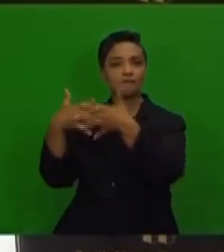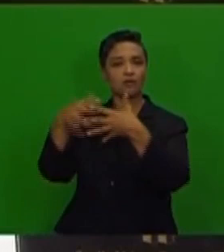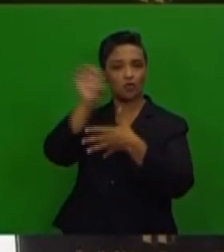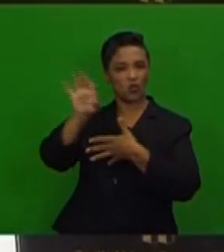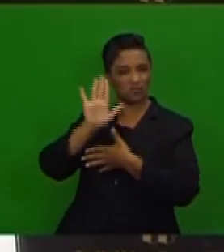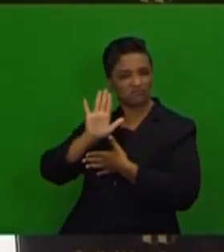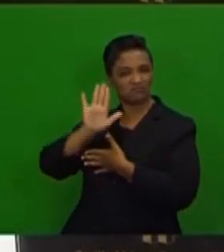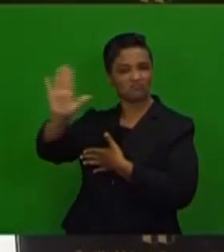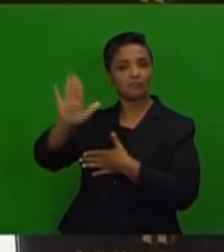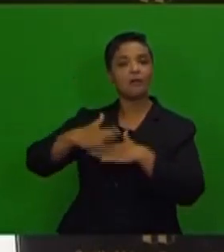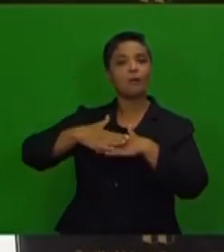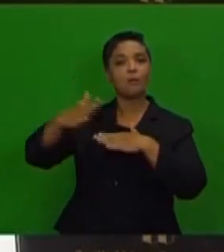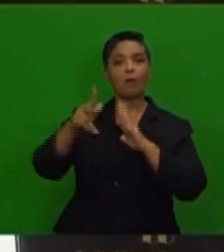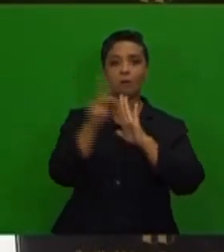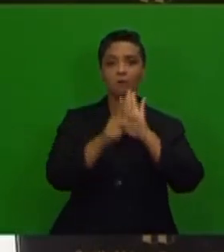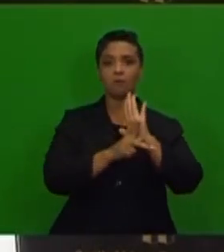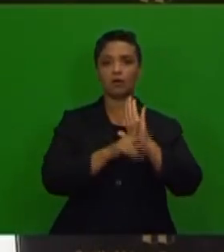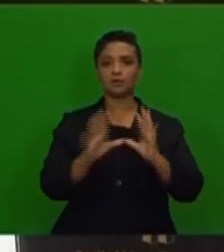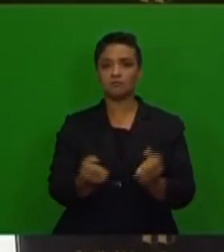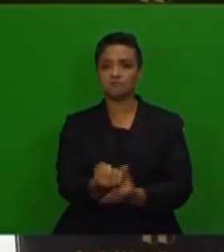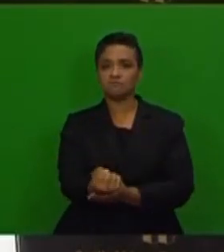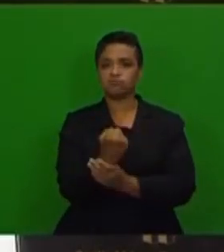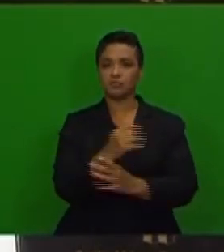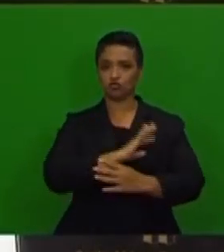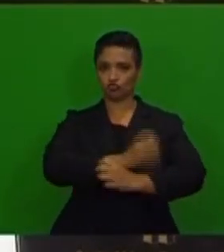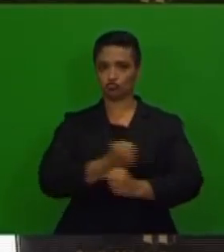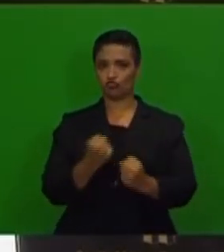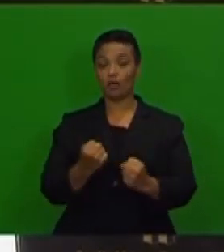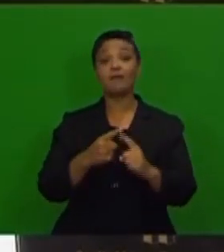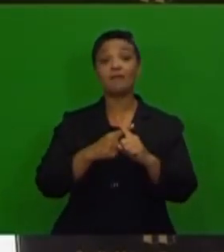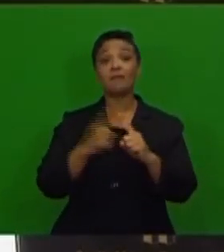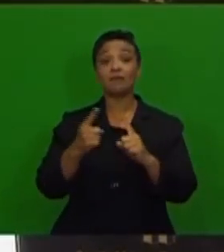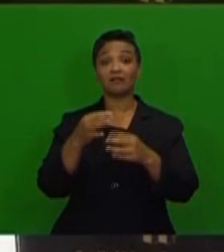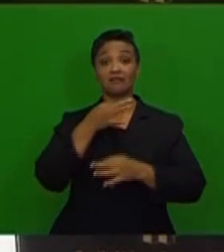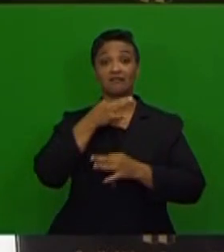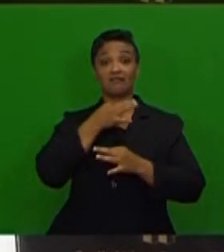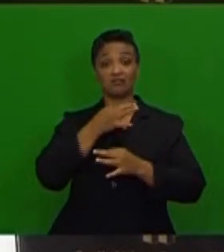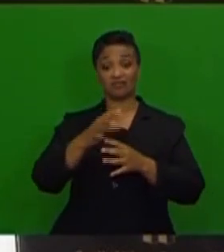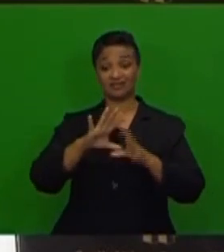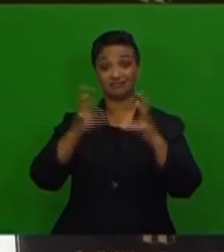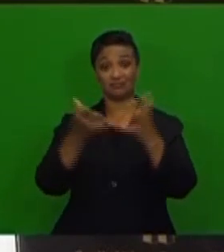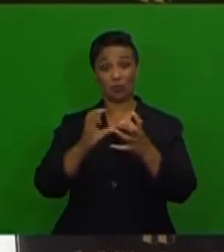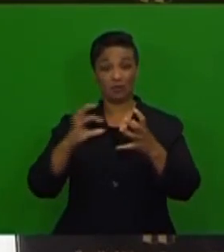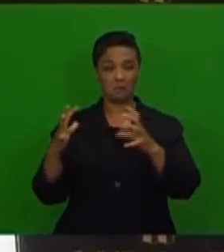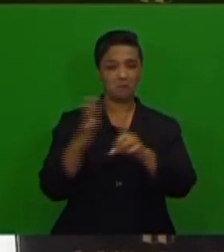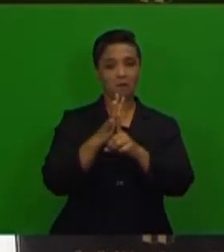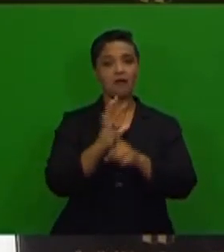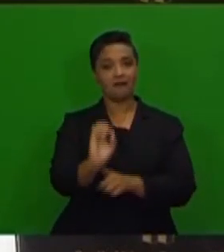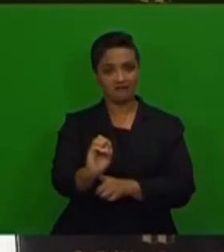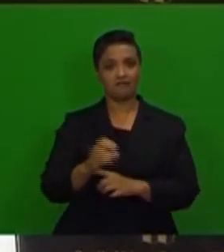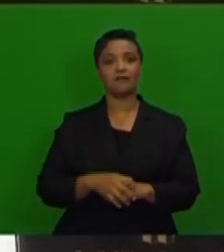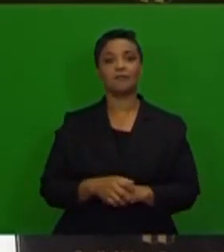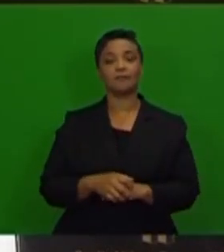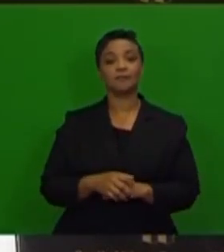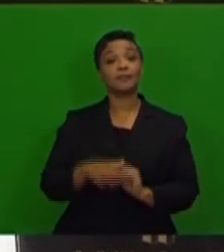more monetary accommodation, helping to ease global financial conditions. Downside